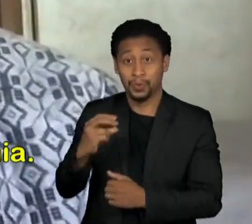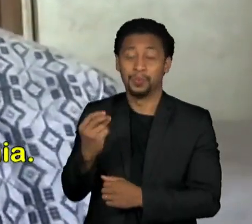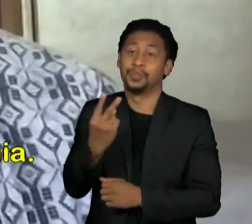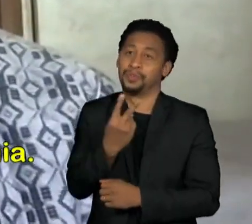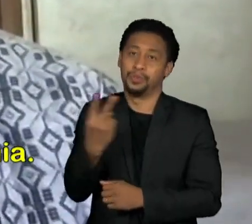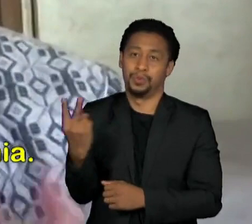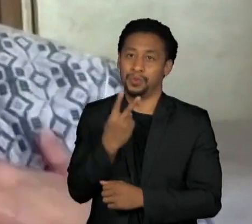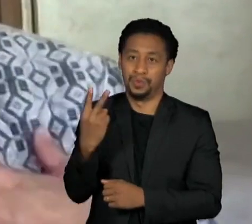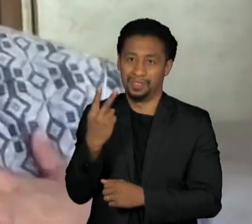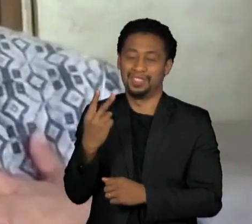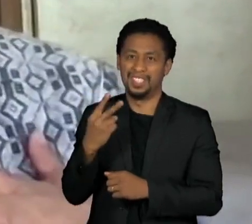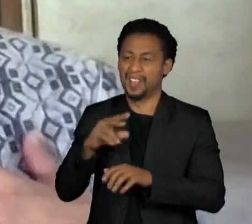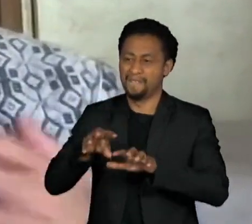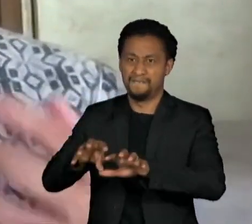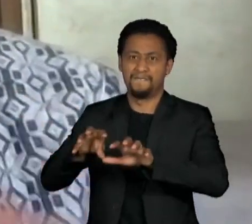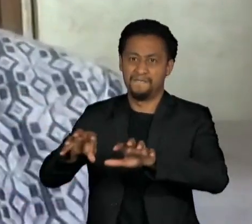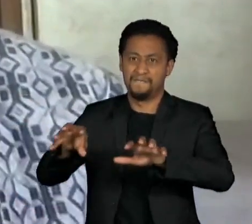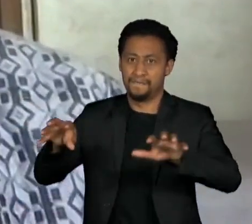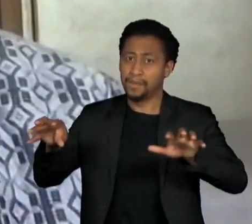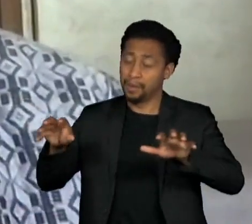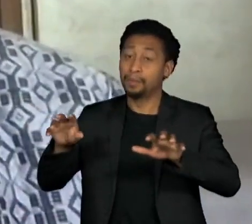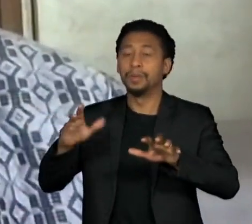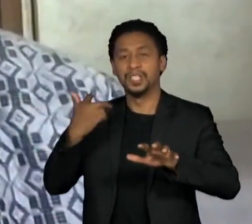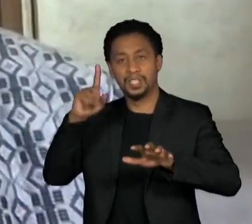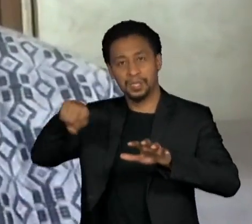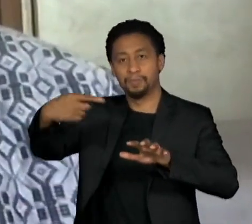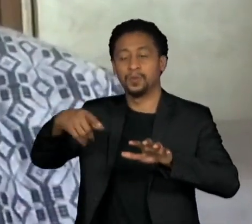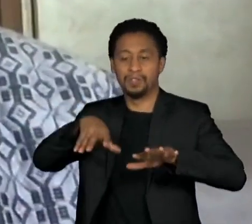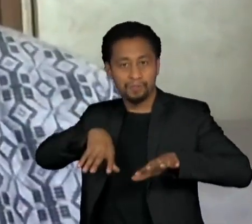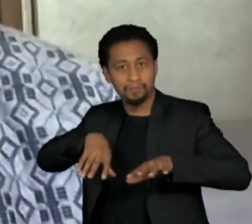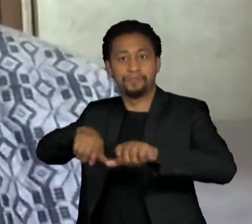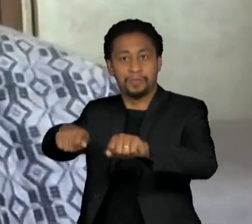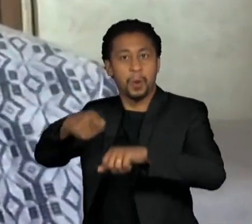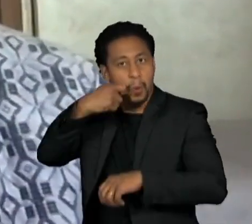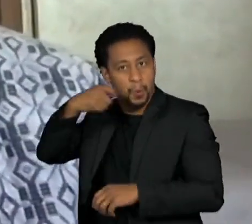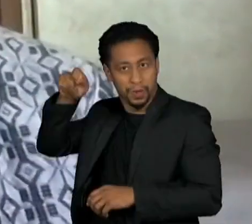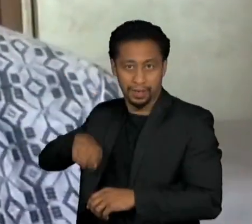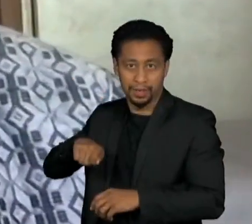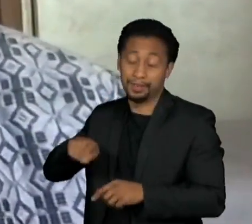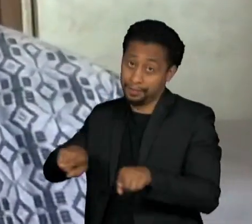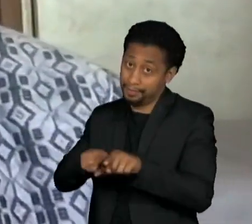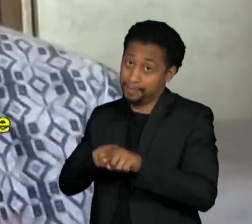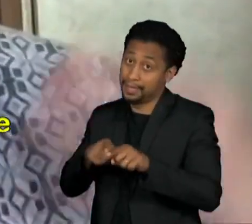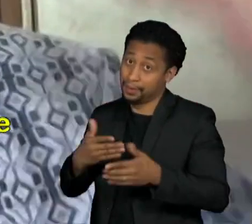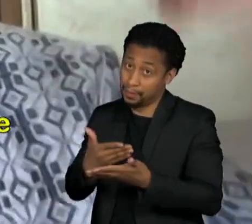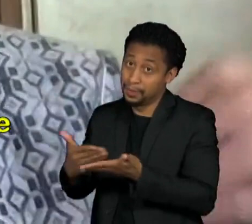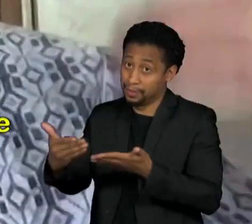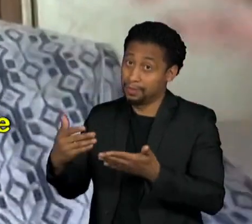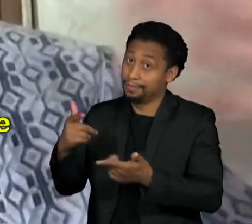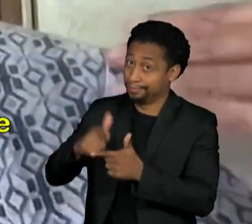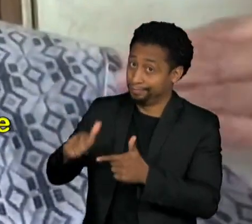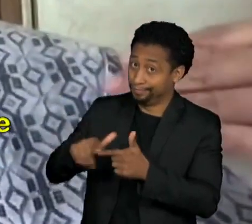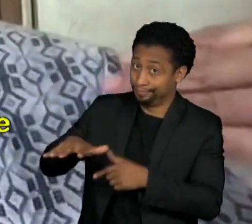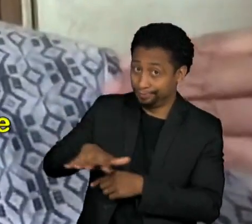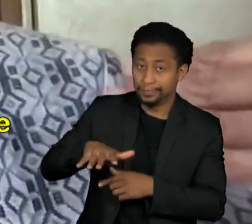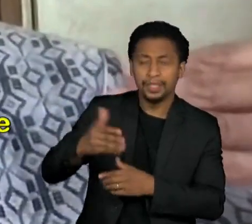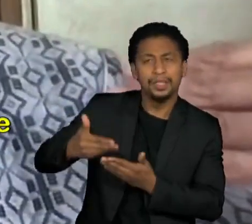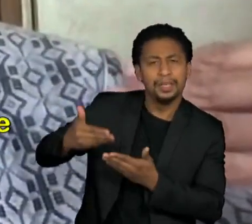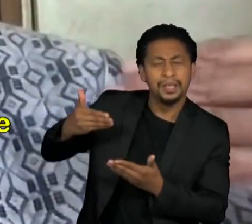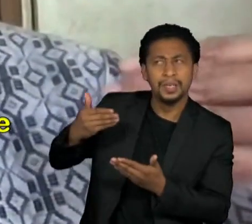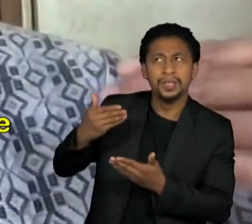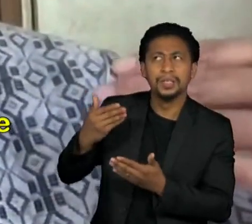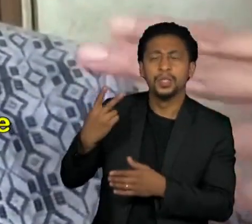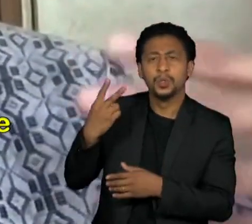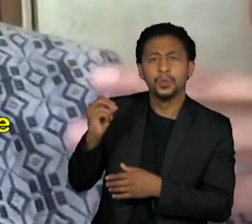invade Ukraine itself. In the Philippines in 2014, we had Ferdinand Marcos Jr. begin information